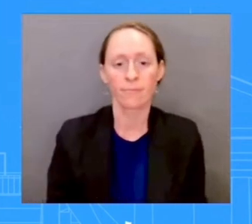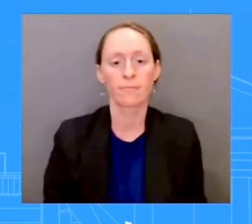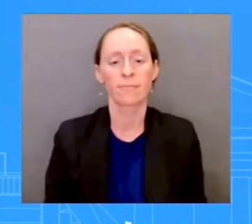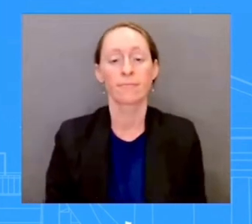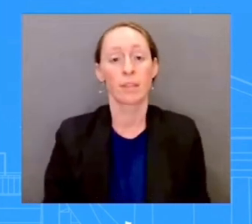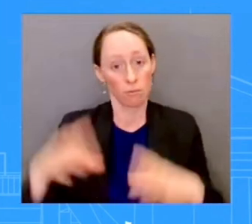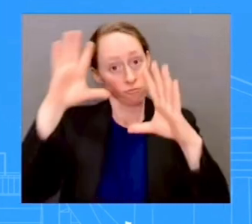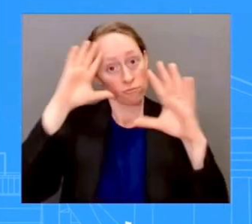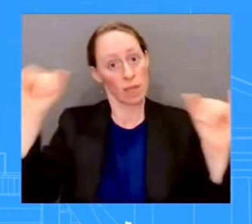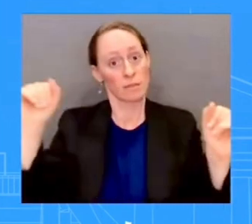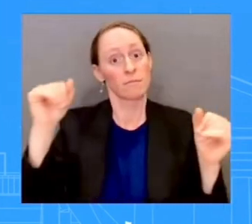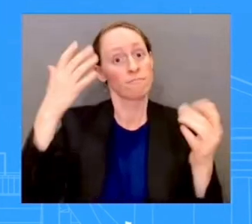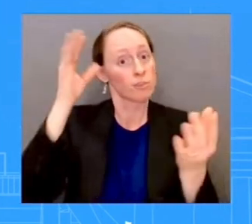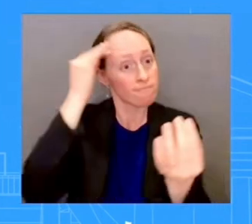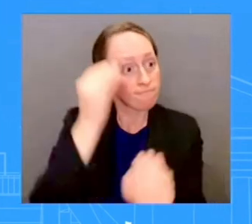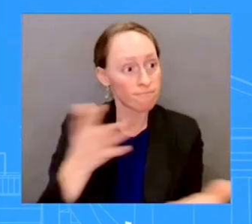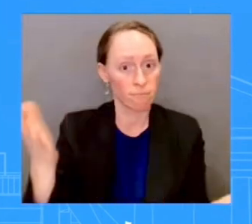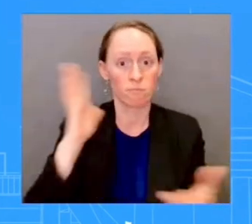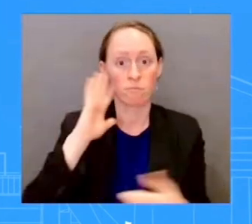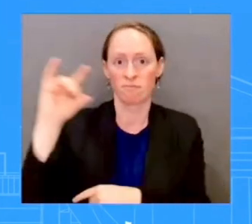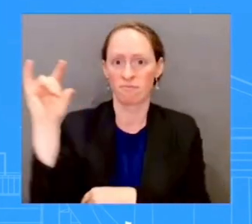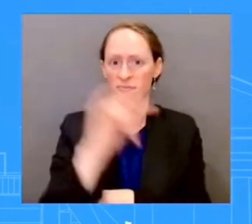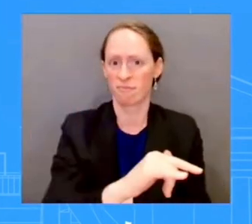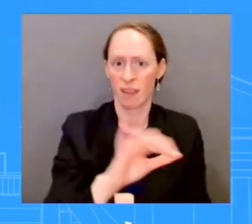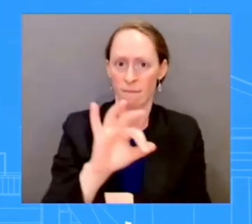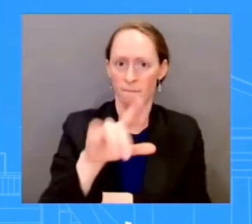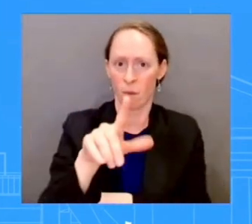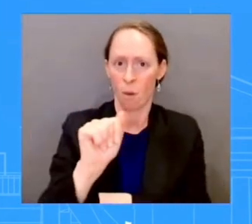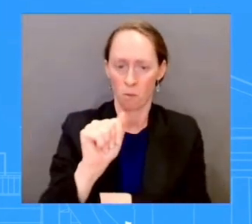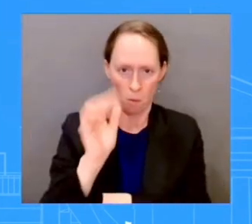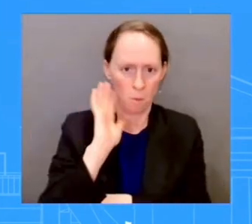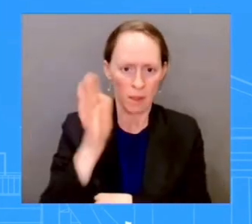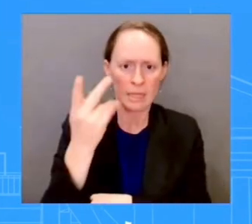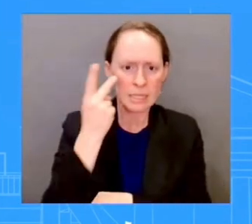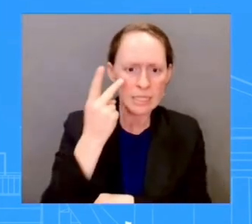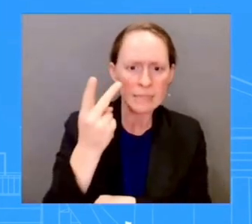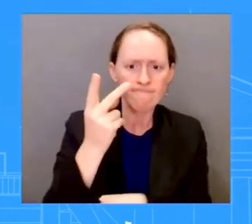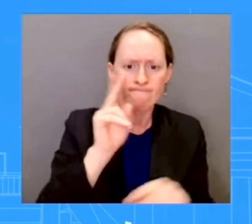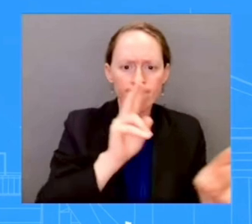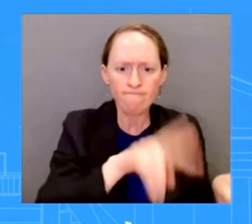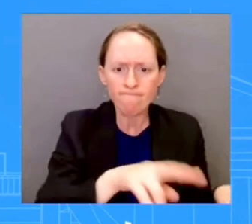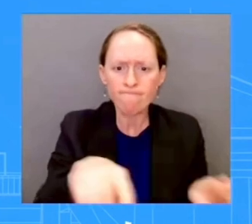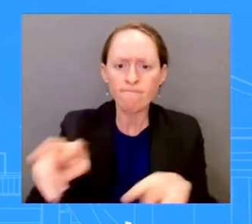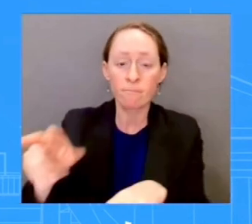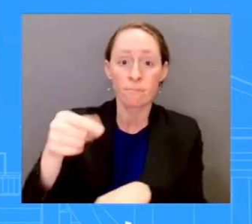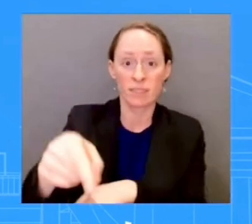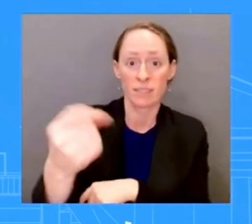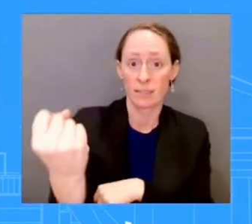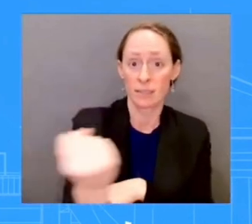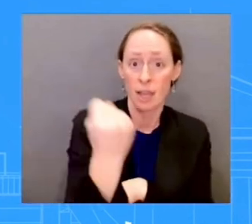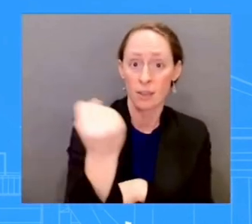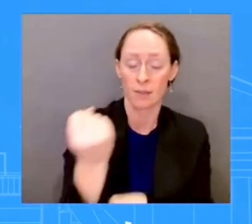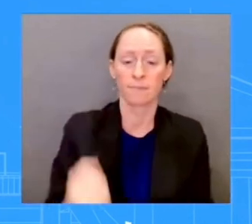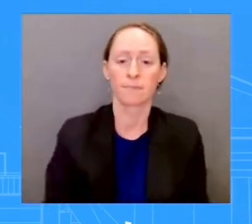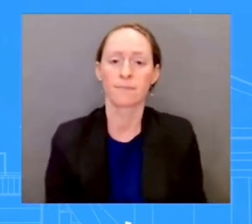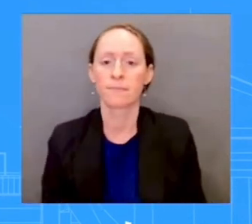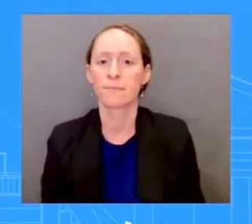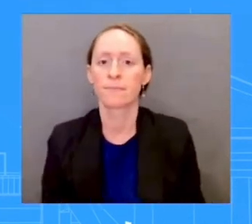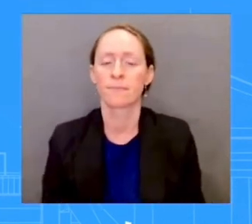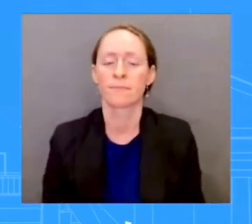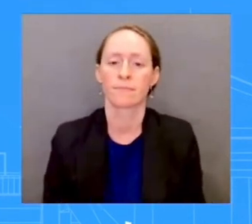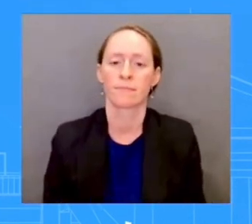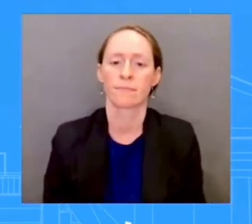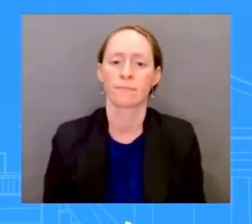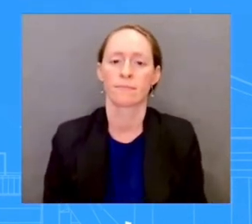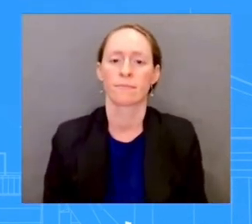by the hurricane. There are currently approximately 1,500 federal responders on the ground in Florida.